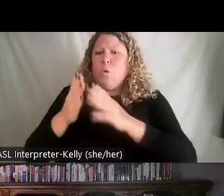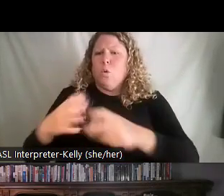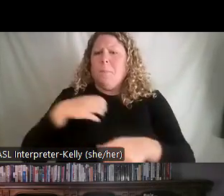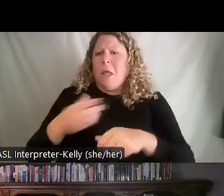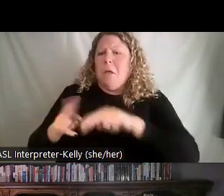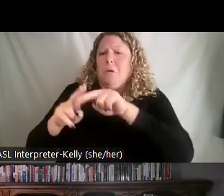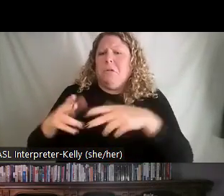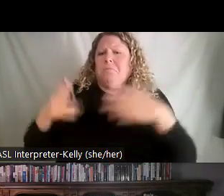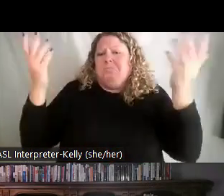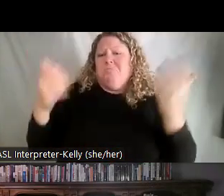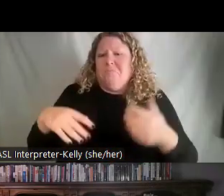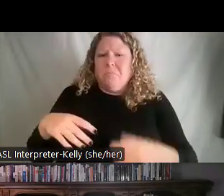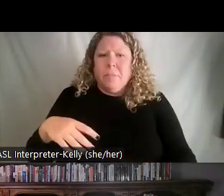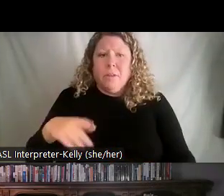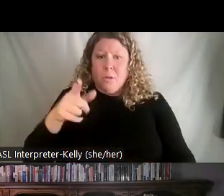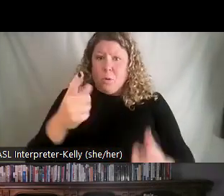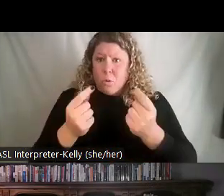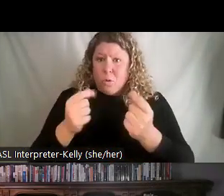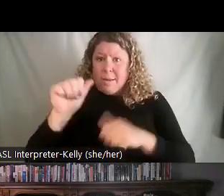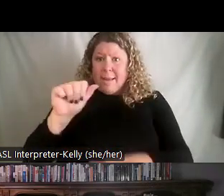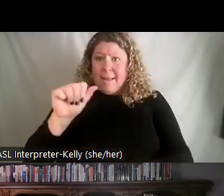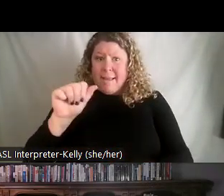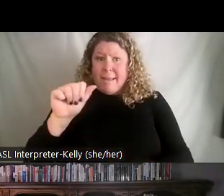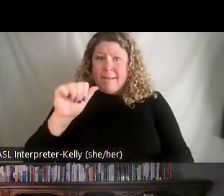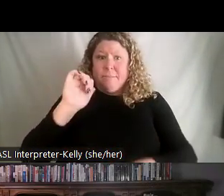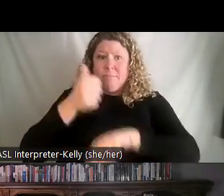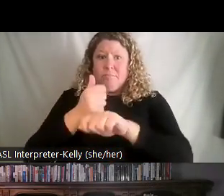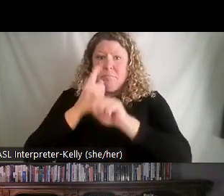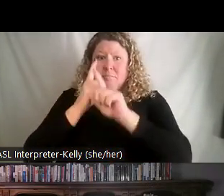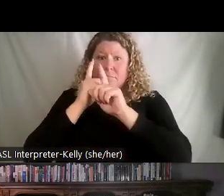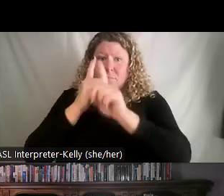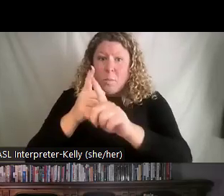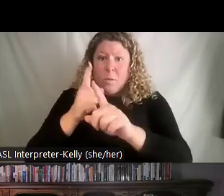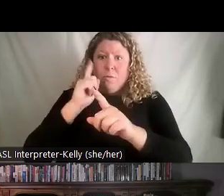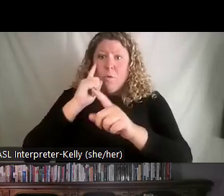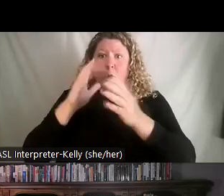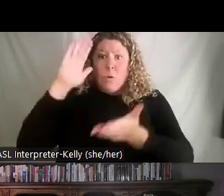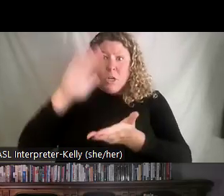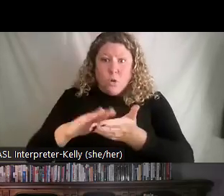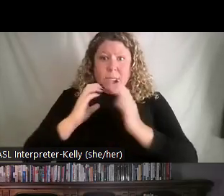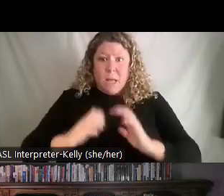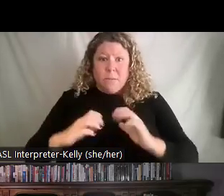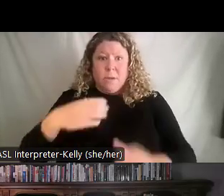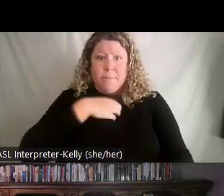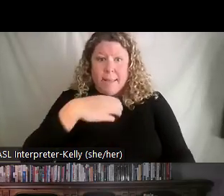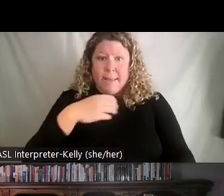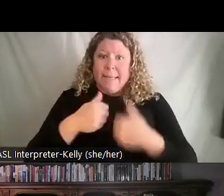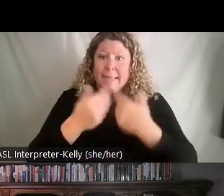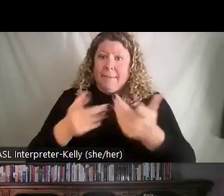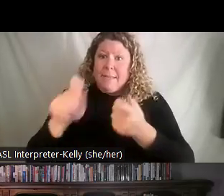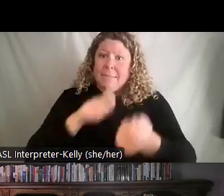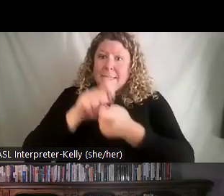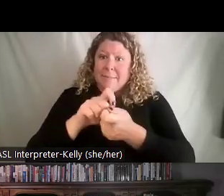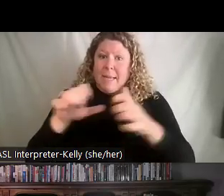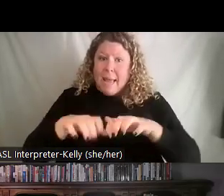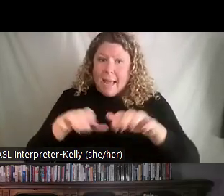So, you A, set the goal for the reduction of customer complaints, give specific actions for the team members to take and